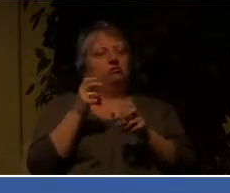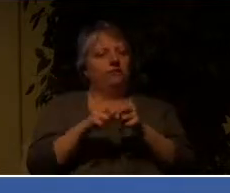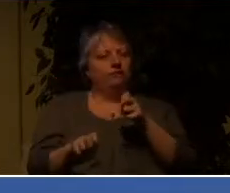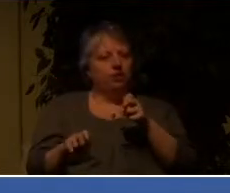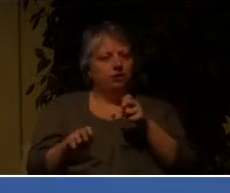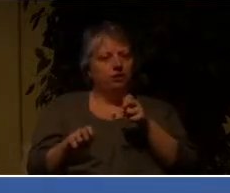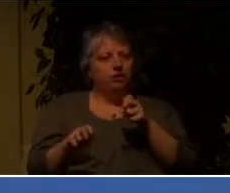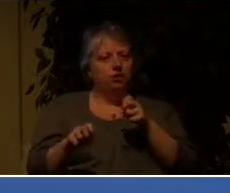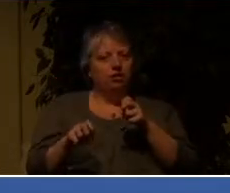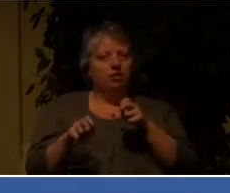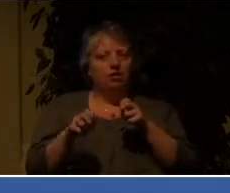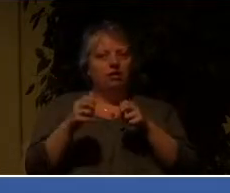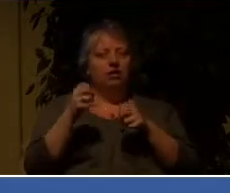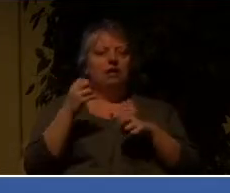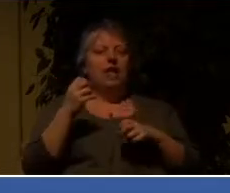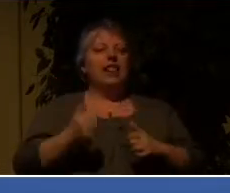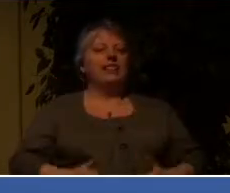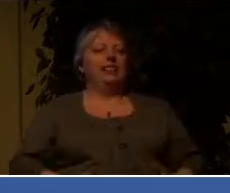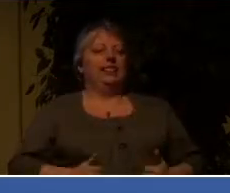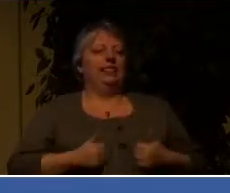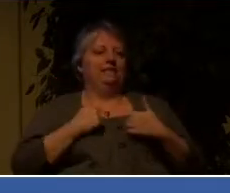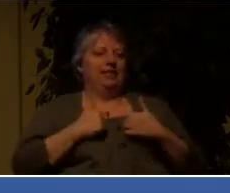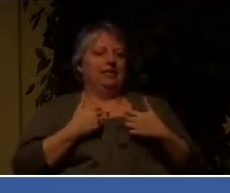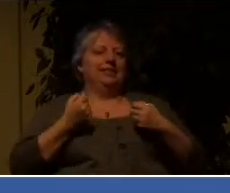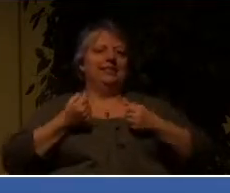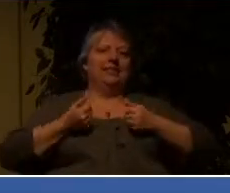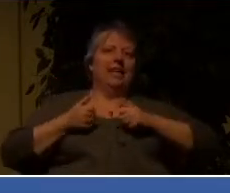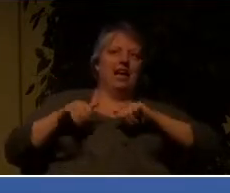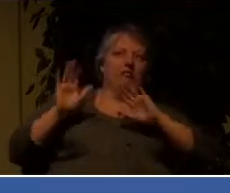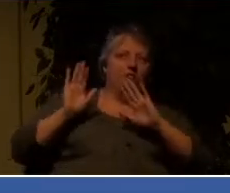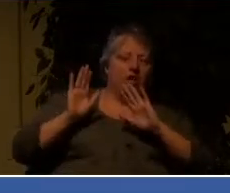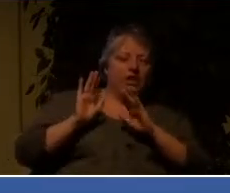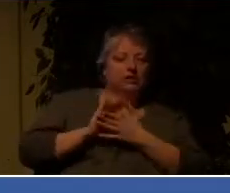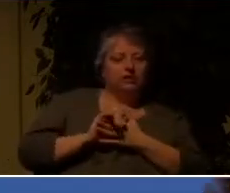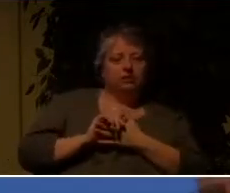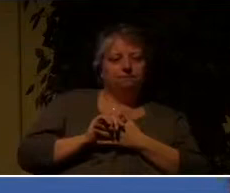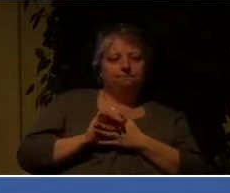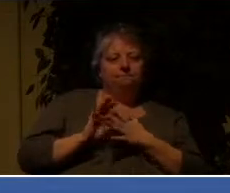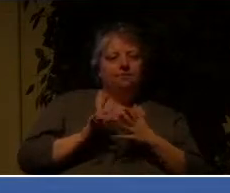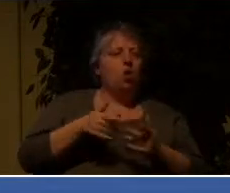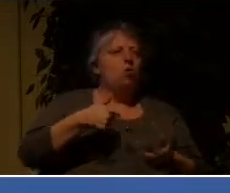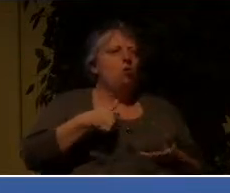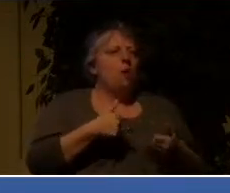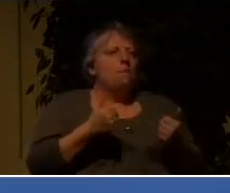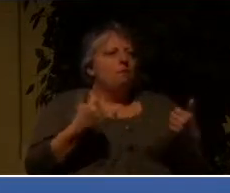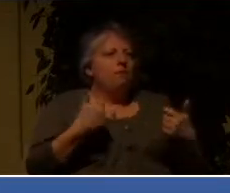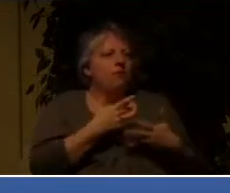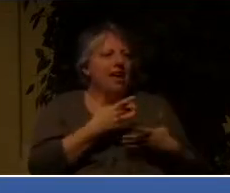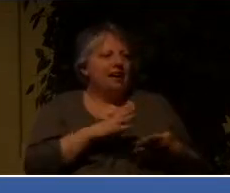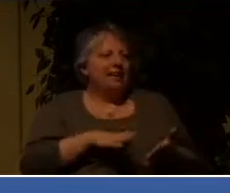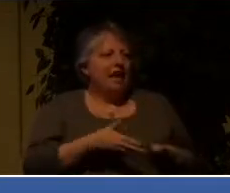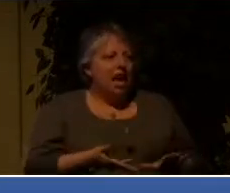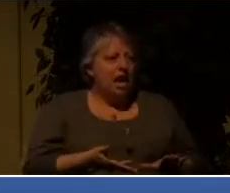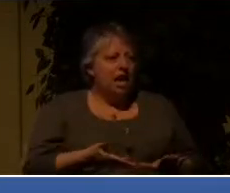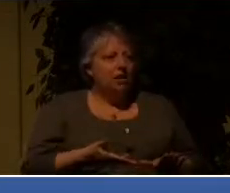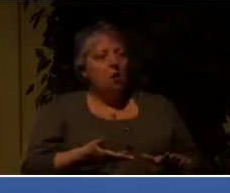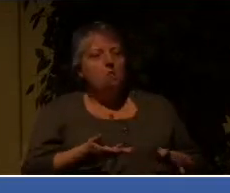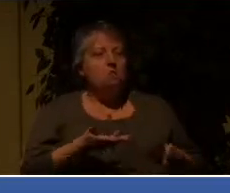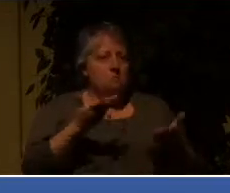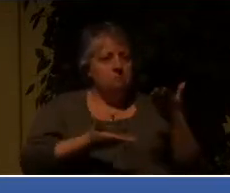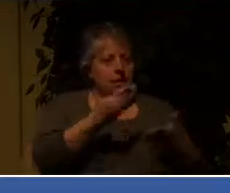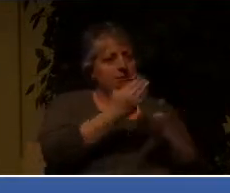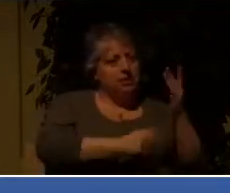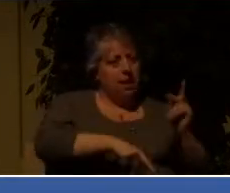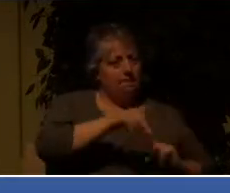of God's people is being a living sacrifice. It's not so much, I'm afraid to lose my life, bad as that may be. For some